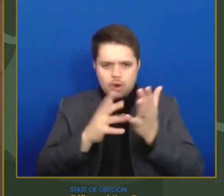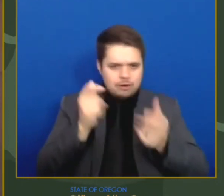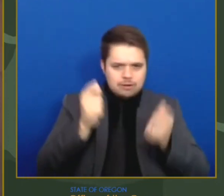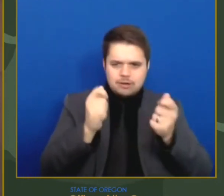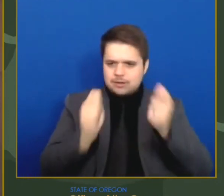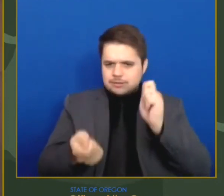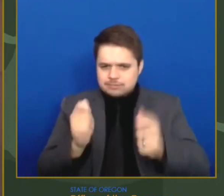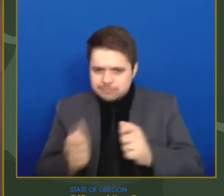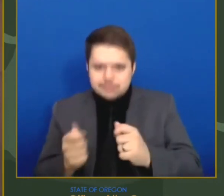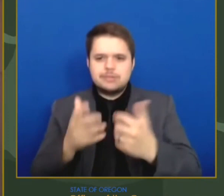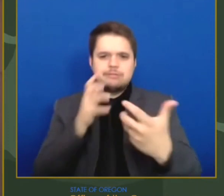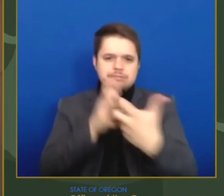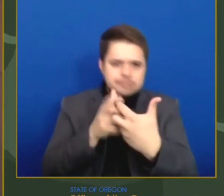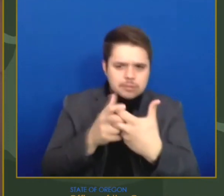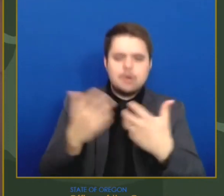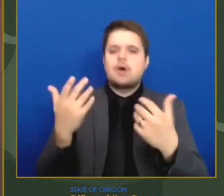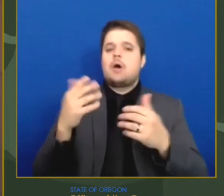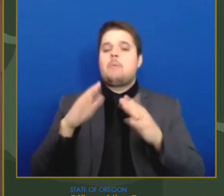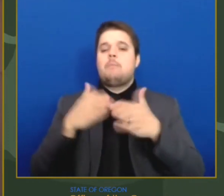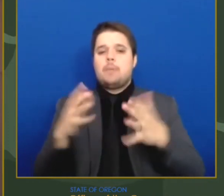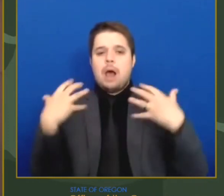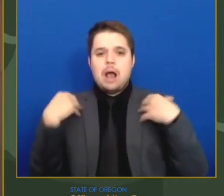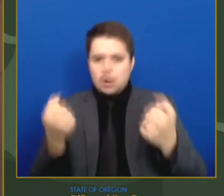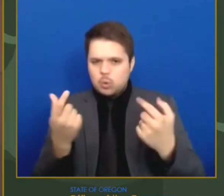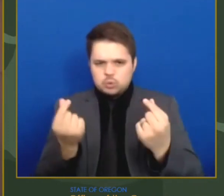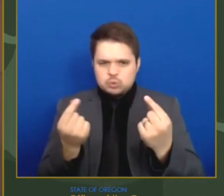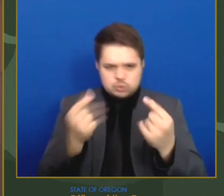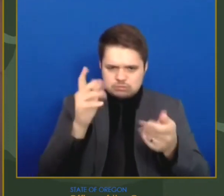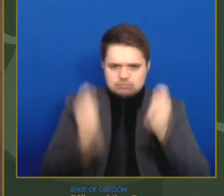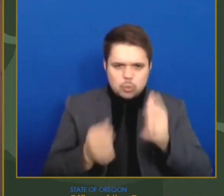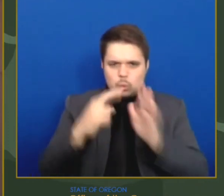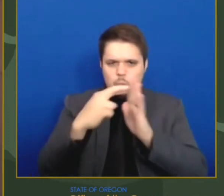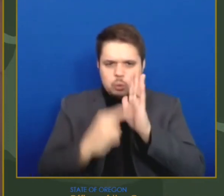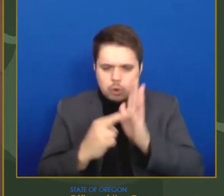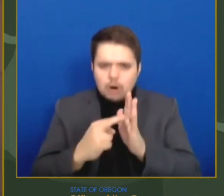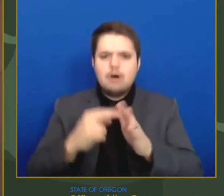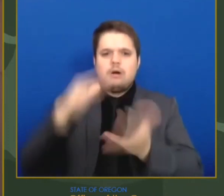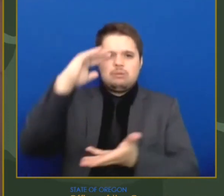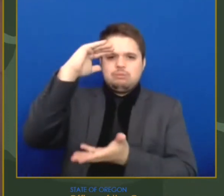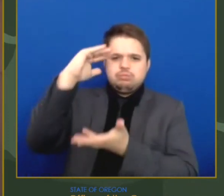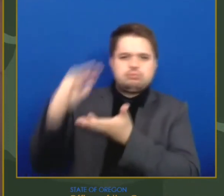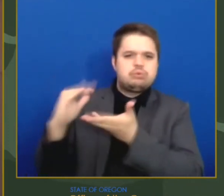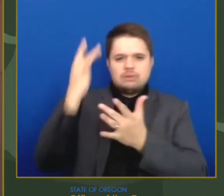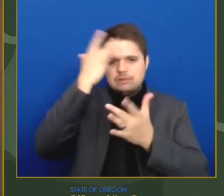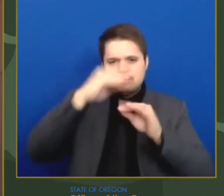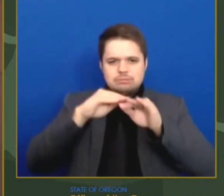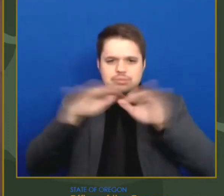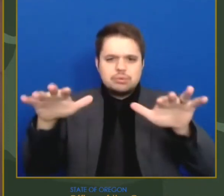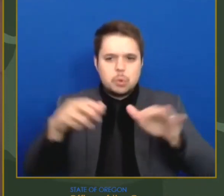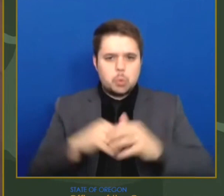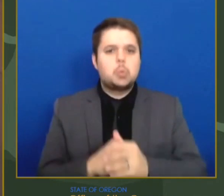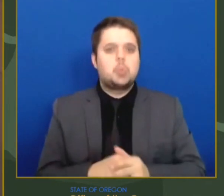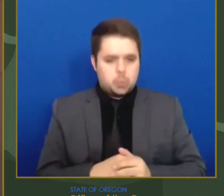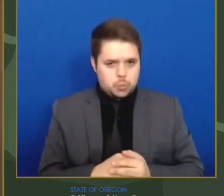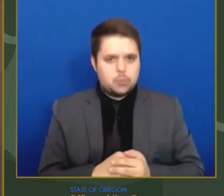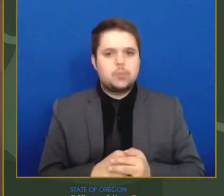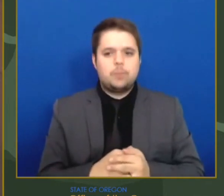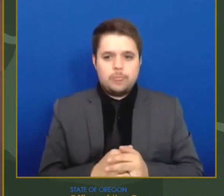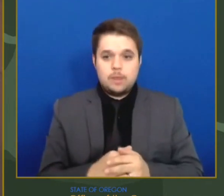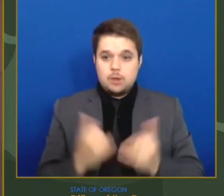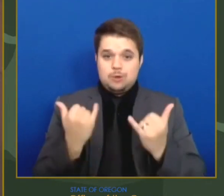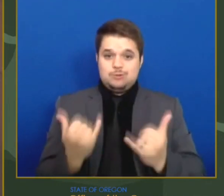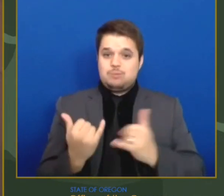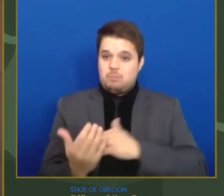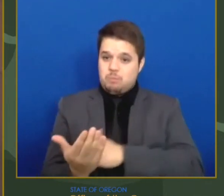transmission. And just this morning, I signed the executive order to reopen Oregon schools